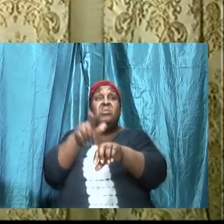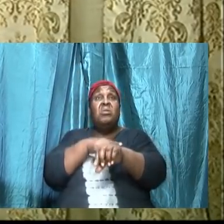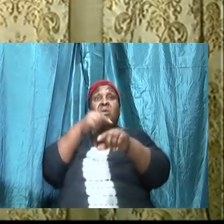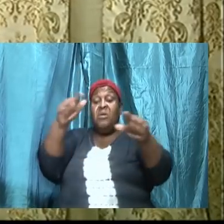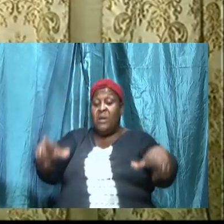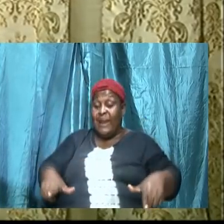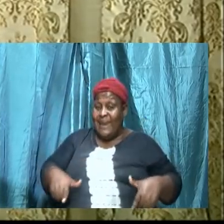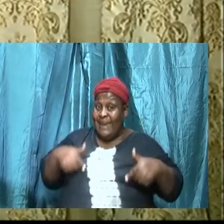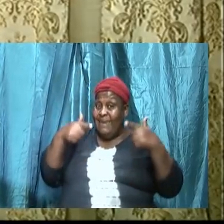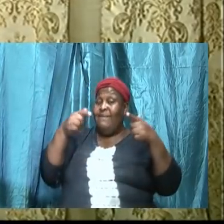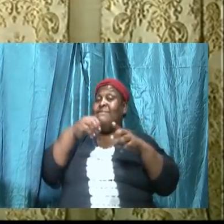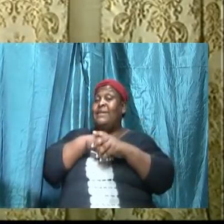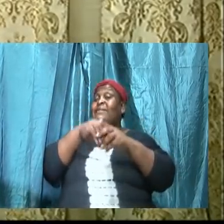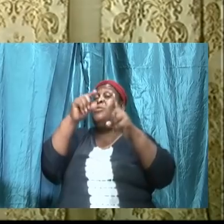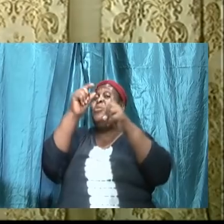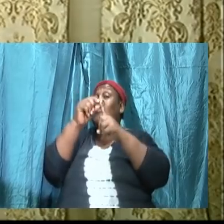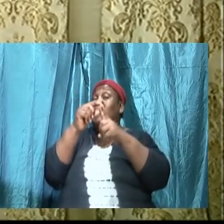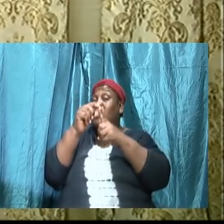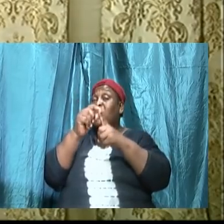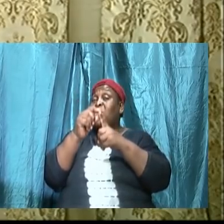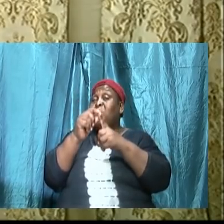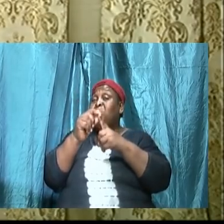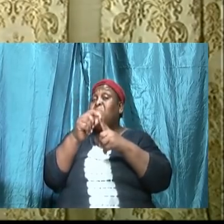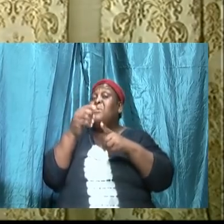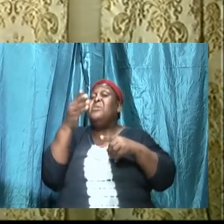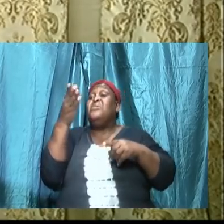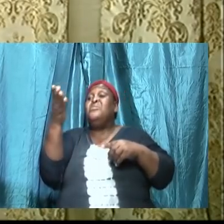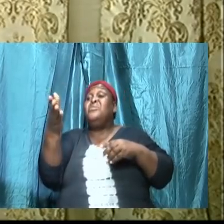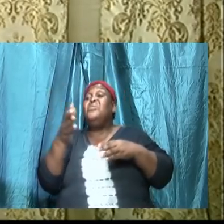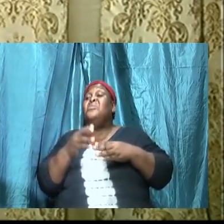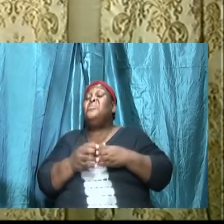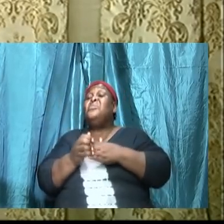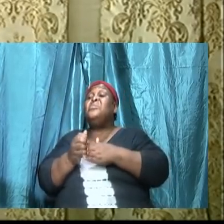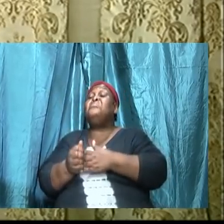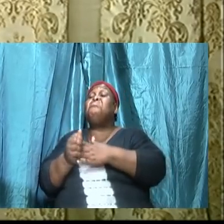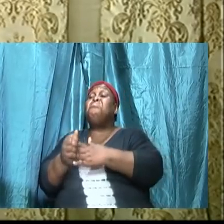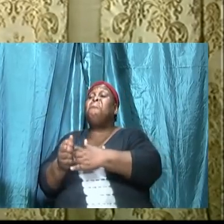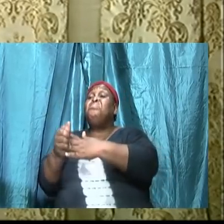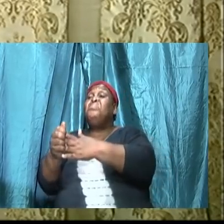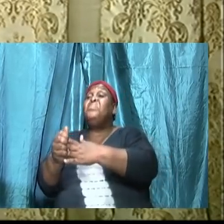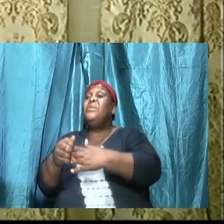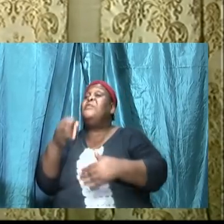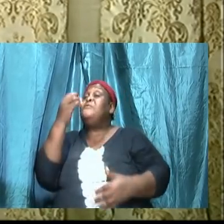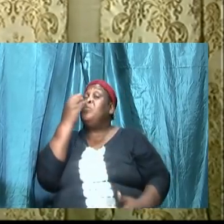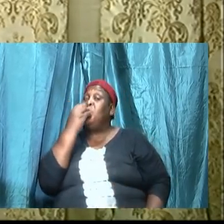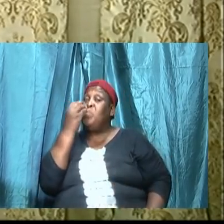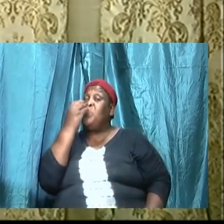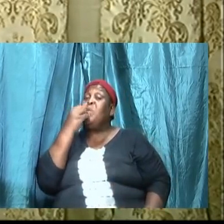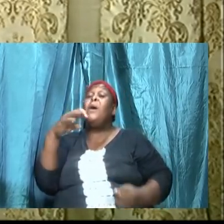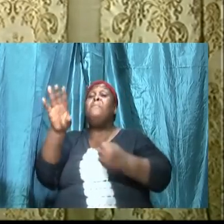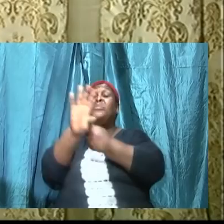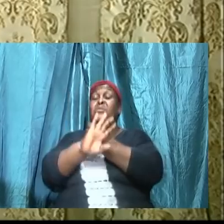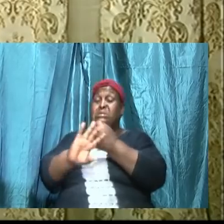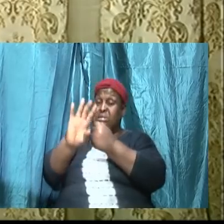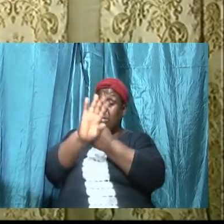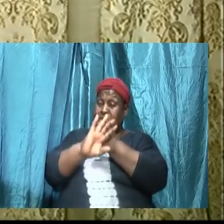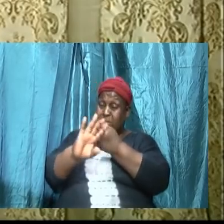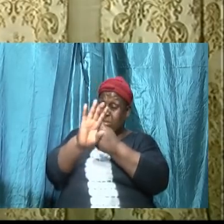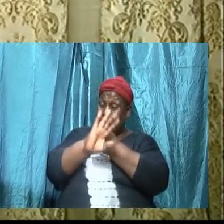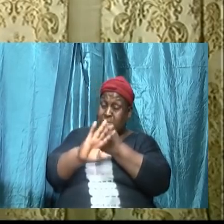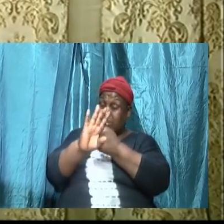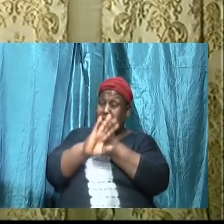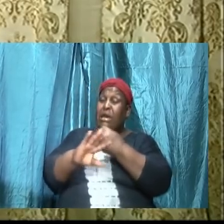they were guided, they were led, they were fed, they were protected. They